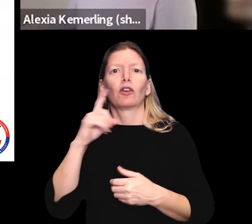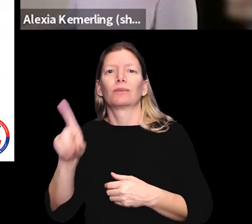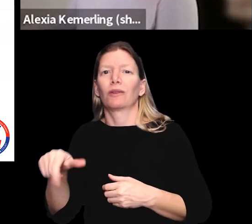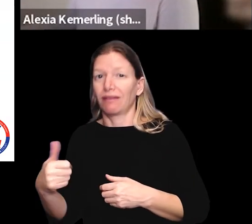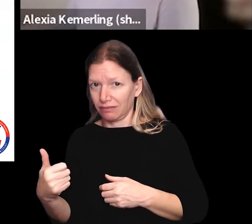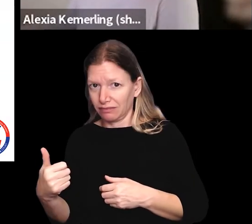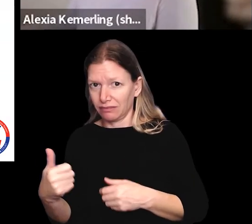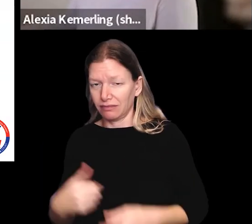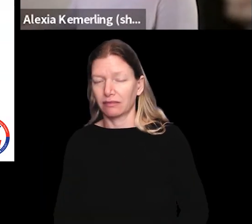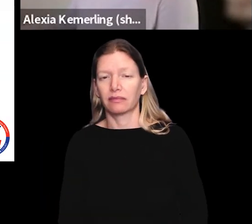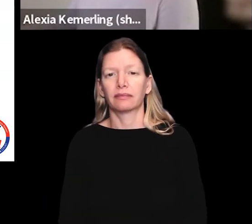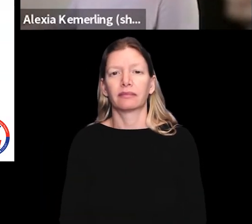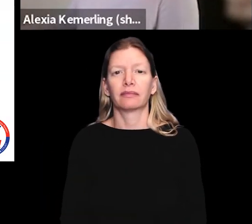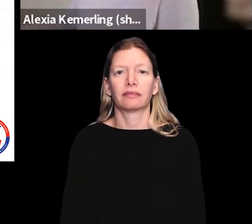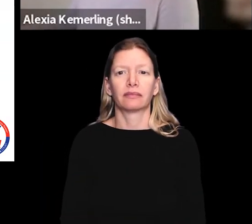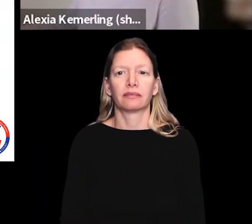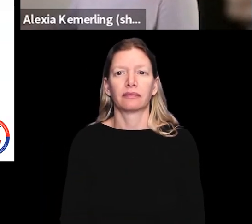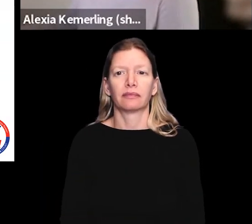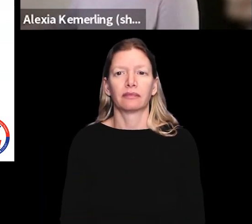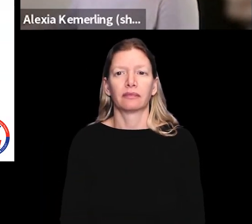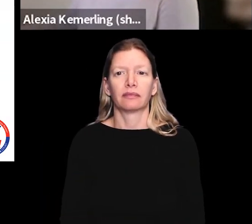-in ballots on behalf of someone else.